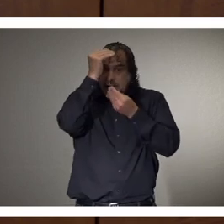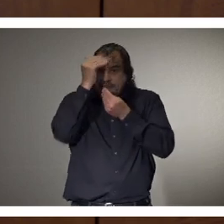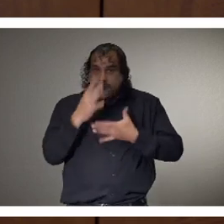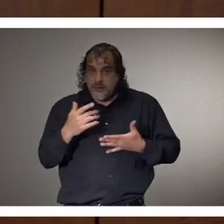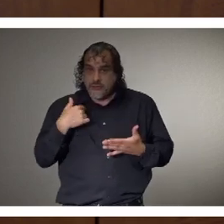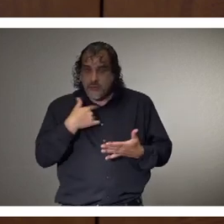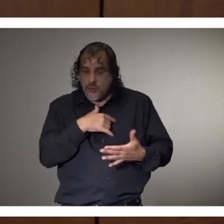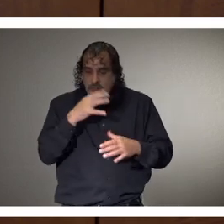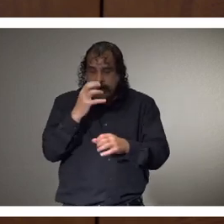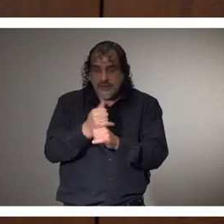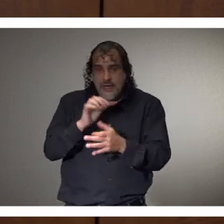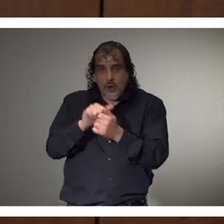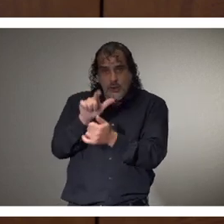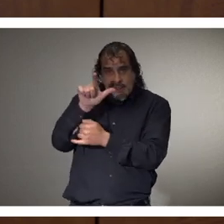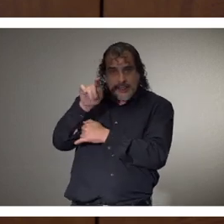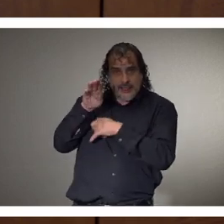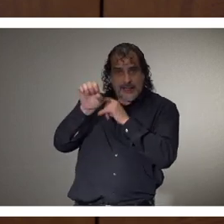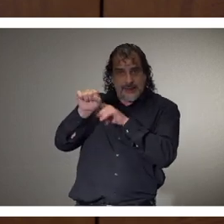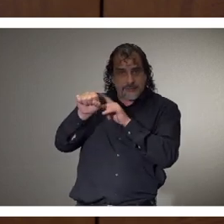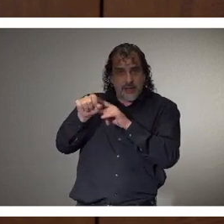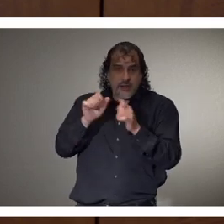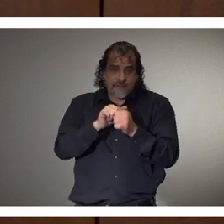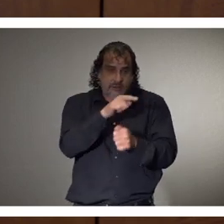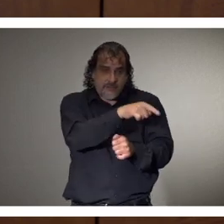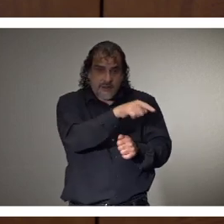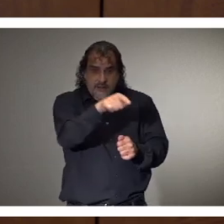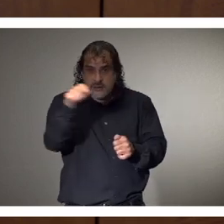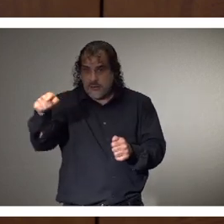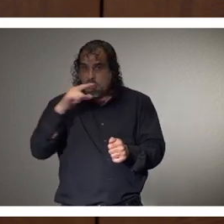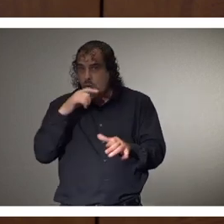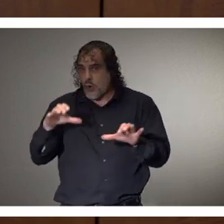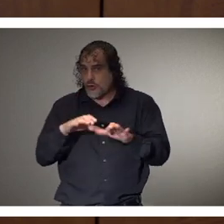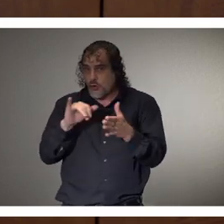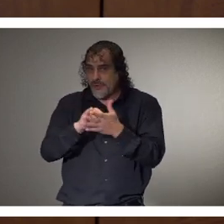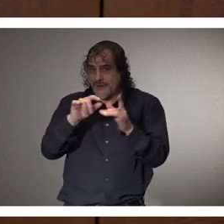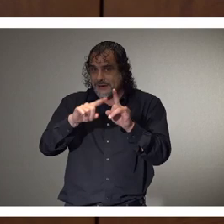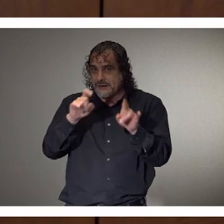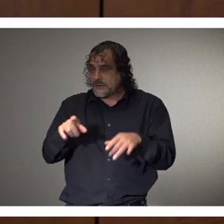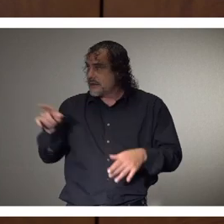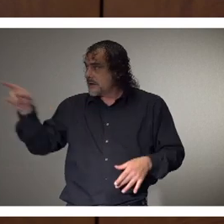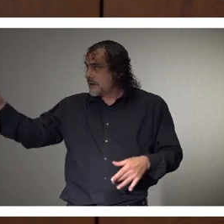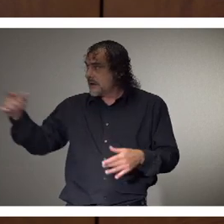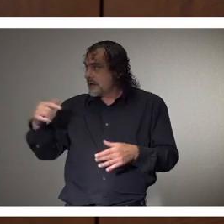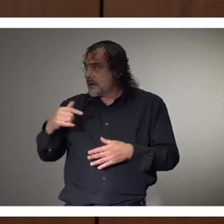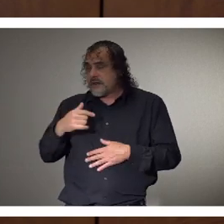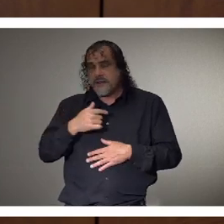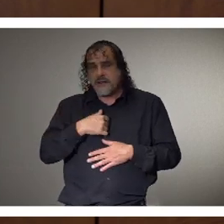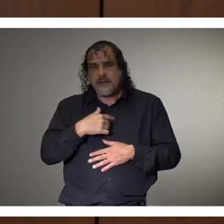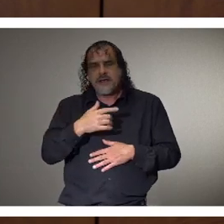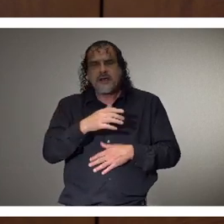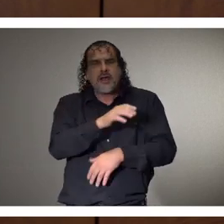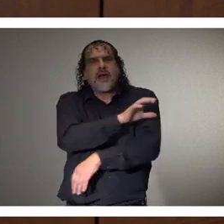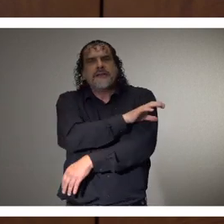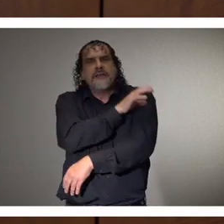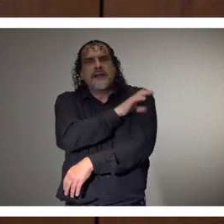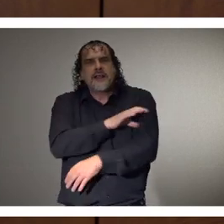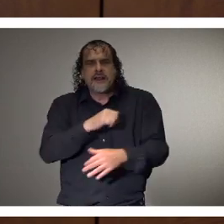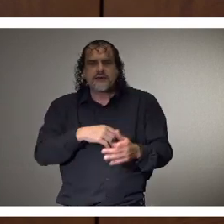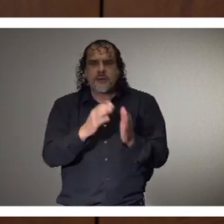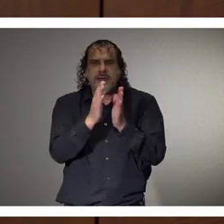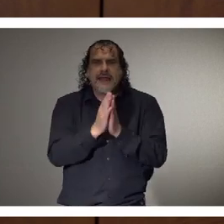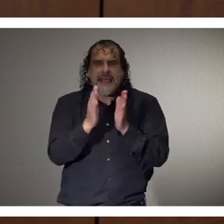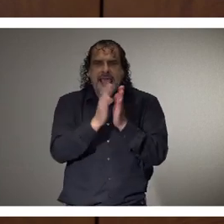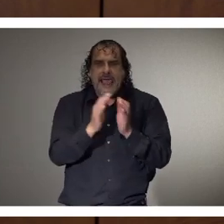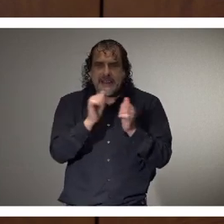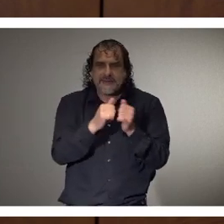reported directly from the laboratories that are performing the test. I'm being told the clinics are, are being asked for data and then